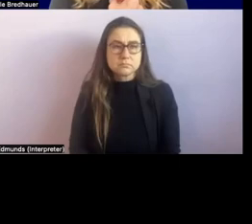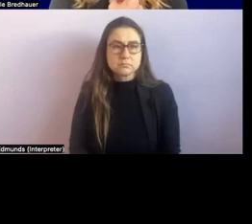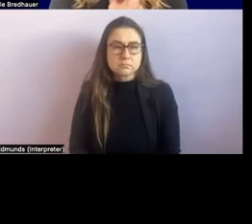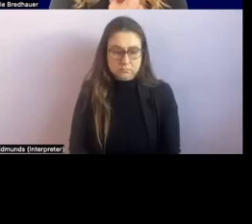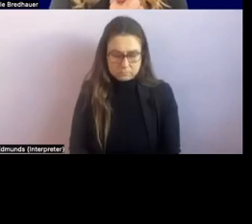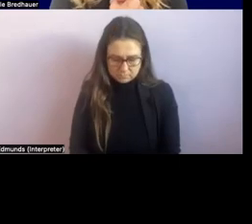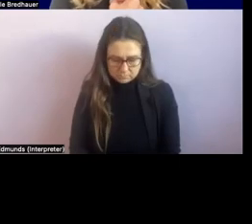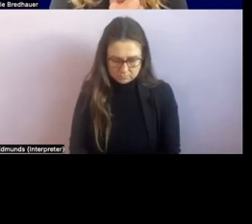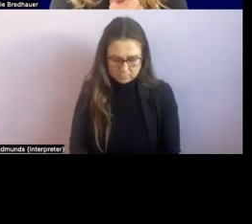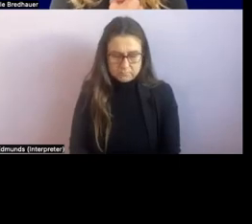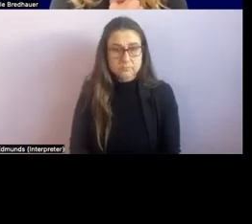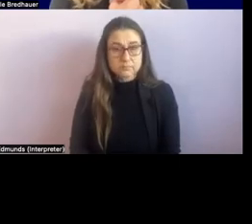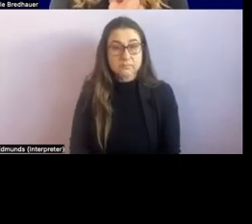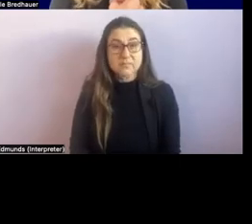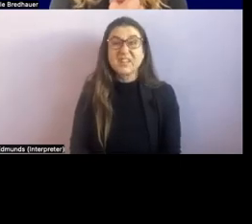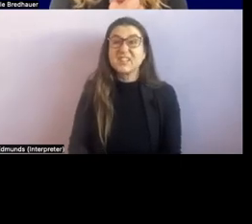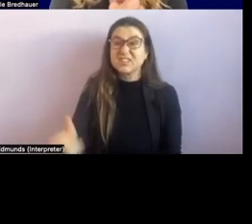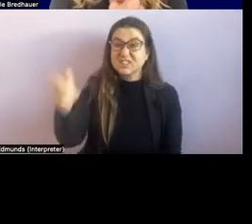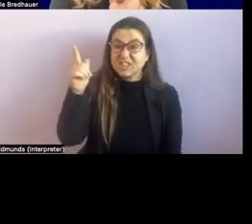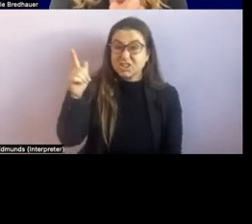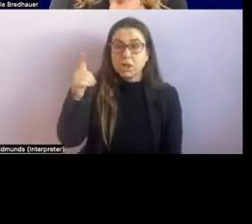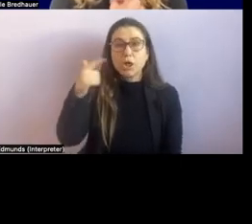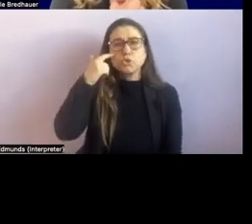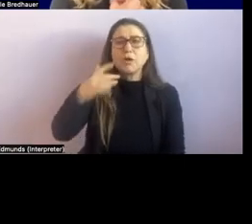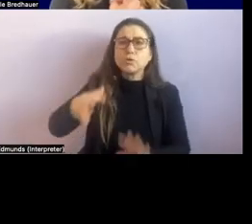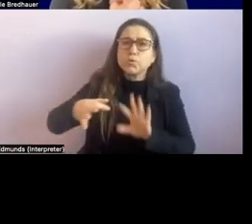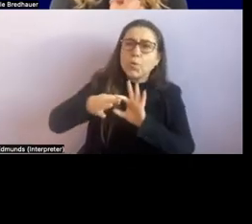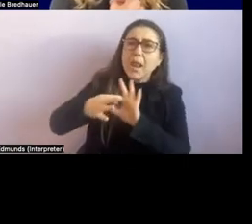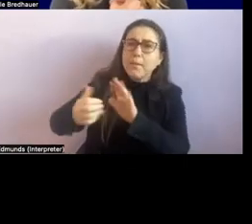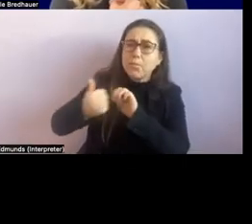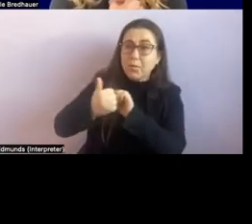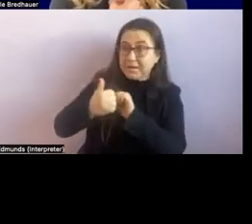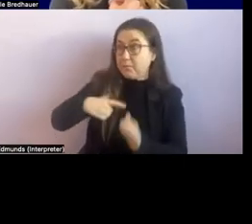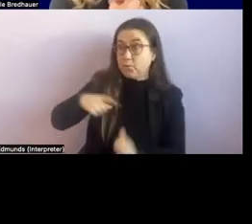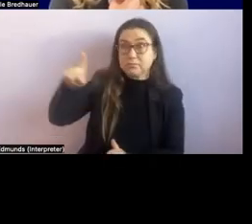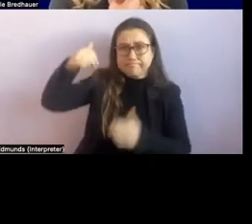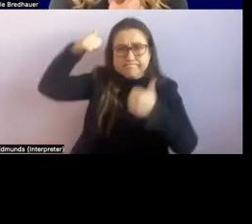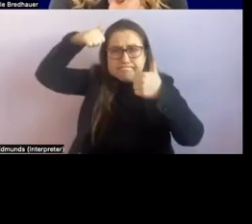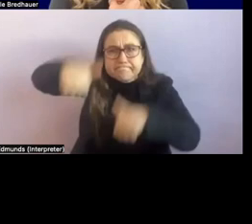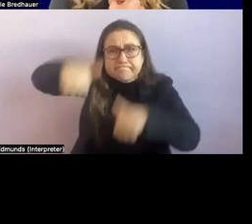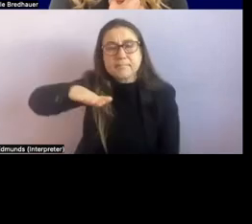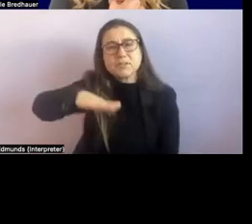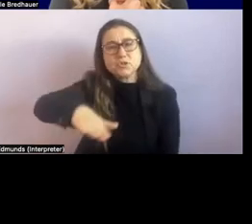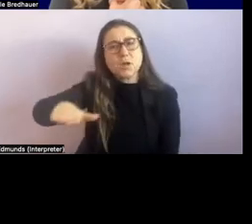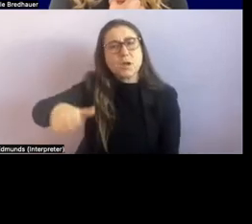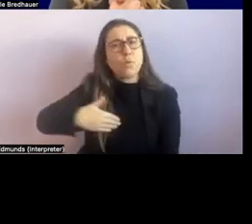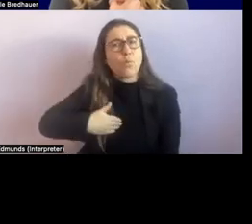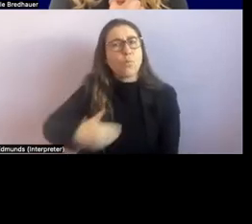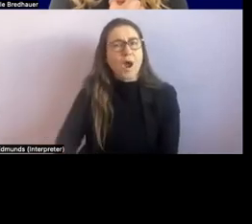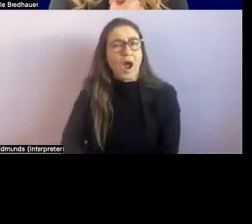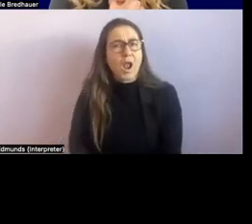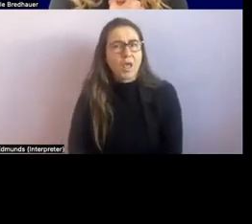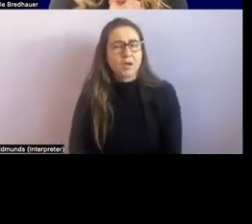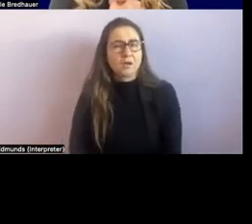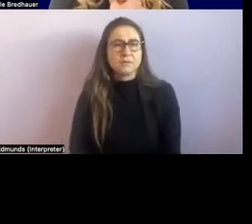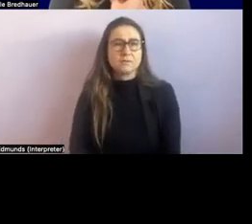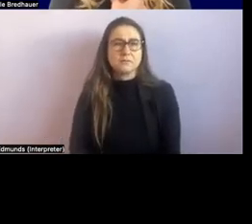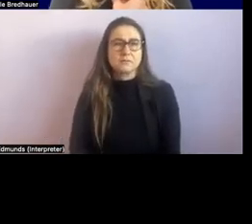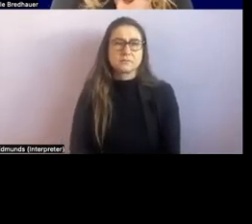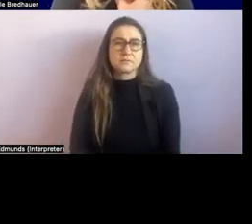the teacher who um who knows the student um really really well